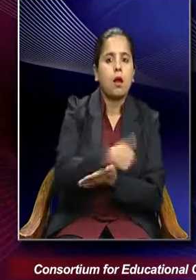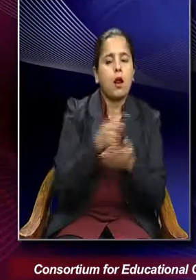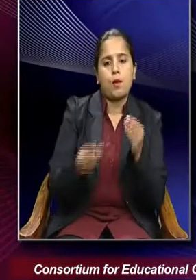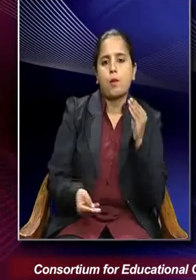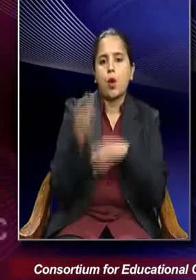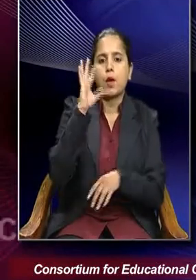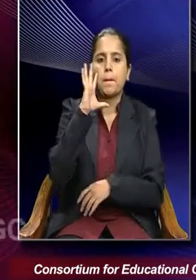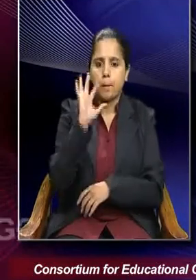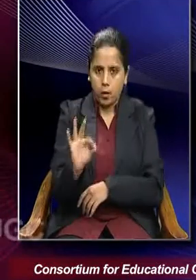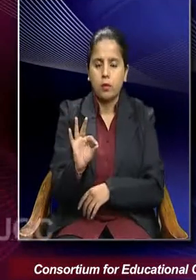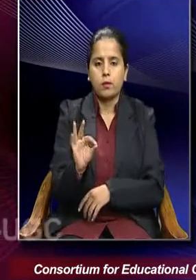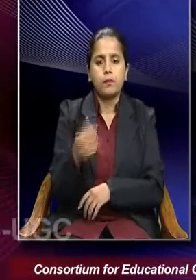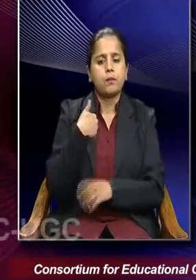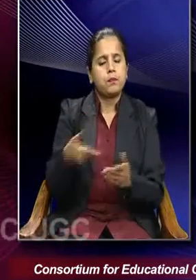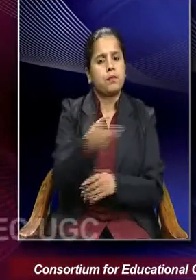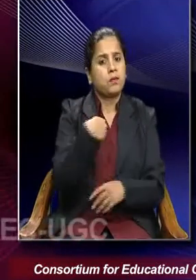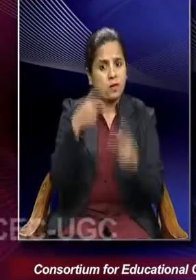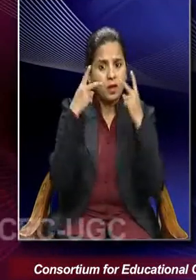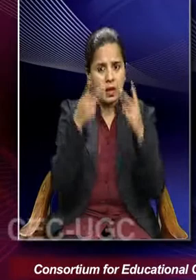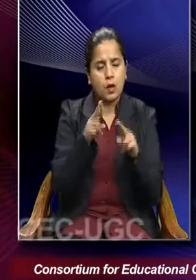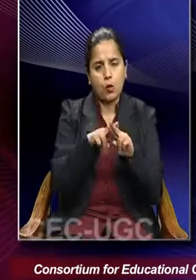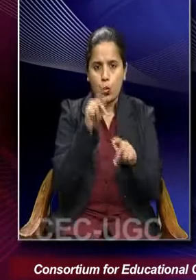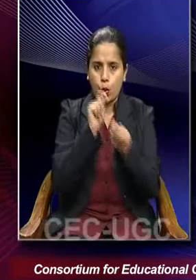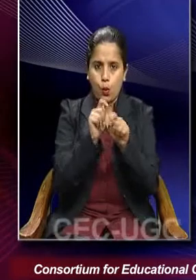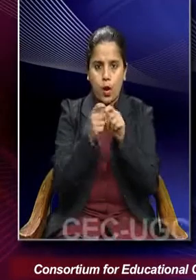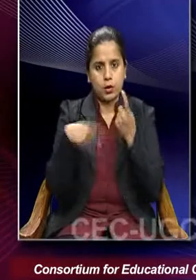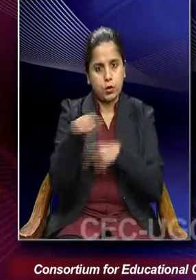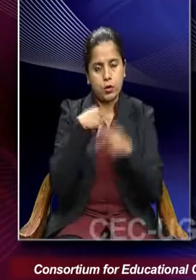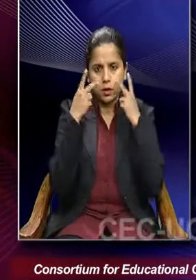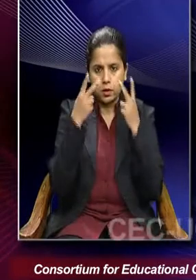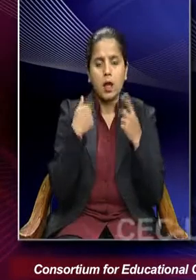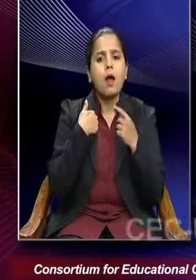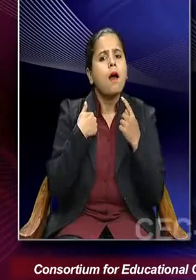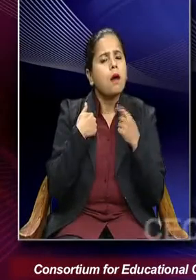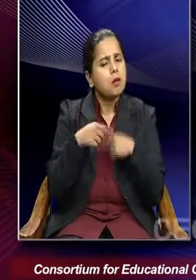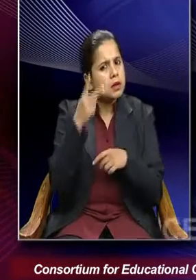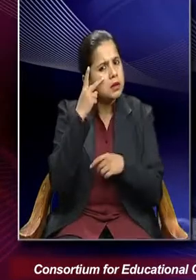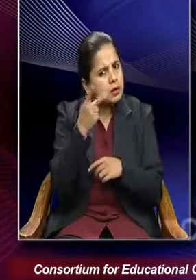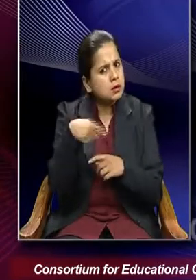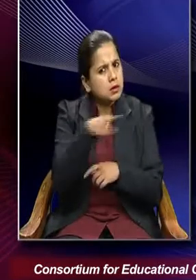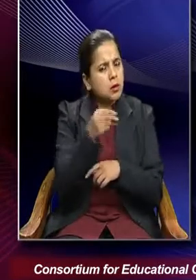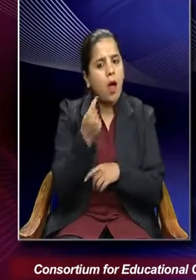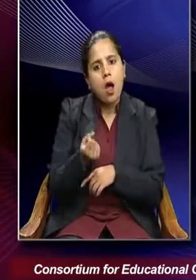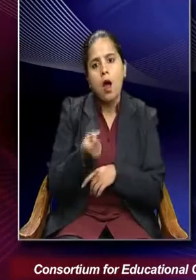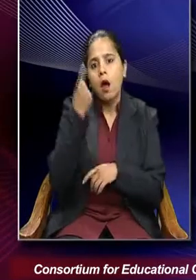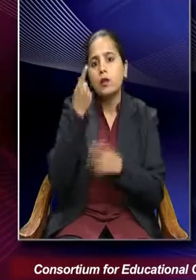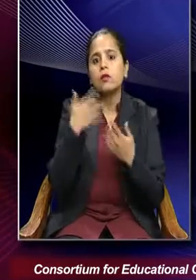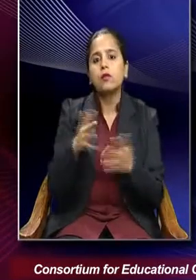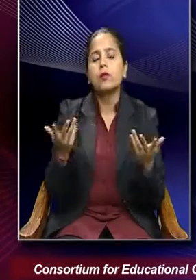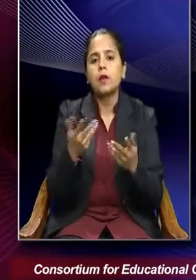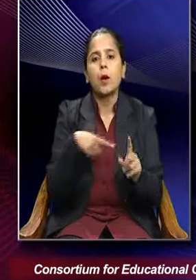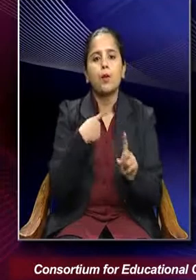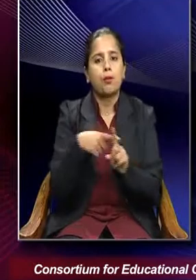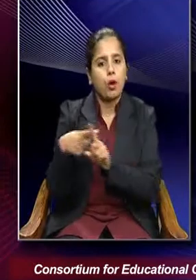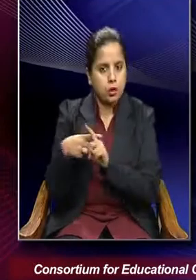important. Here when we look into the functionalism, we see that it is kind of understood in terms of positive